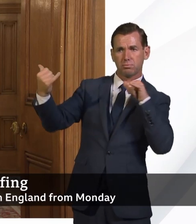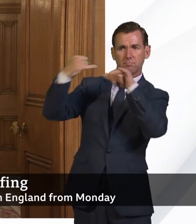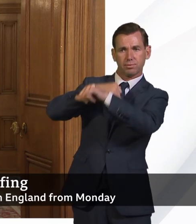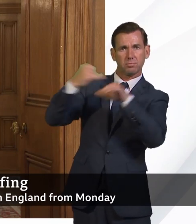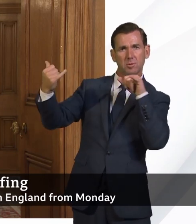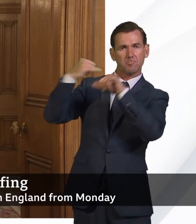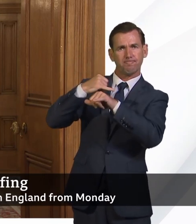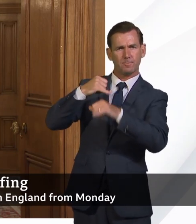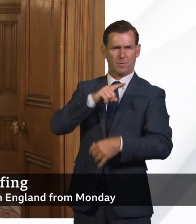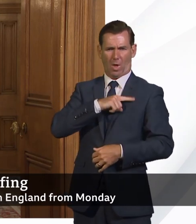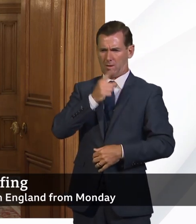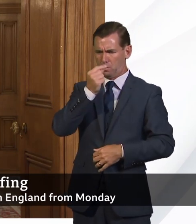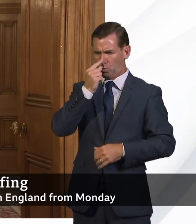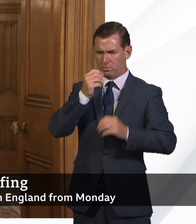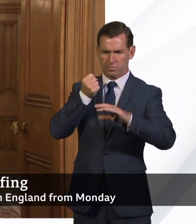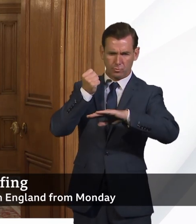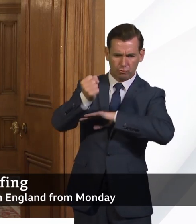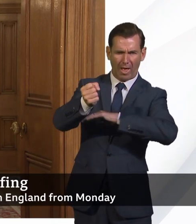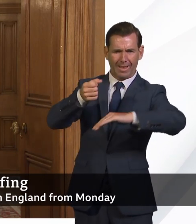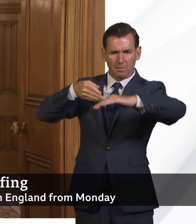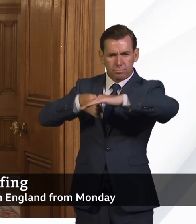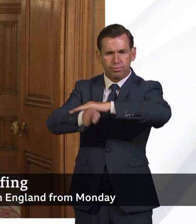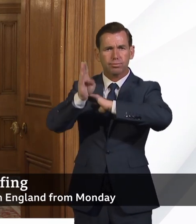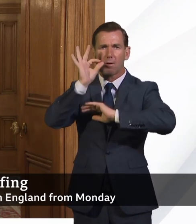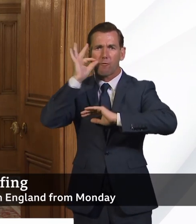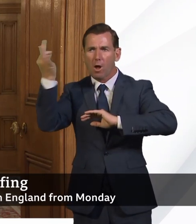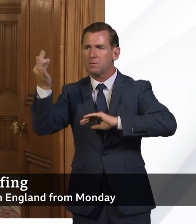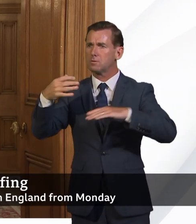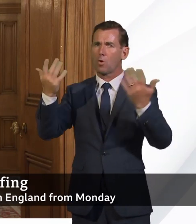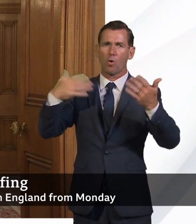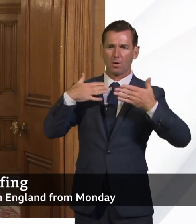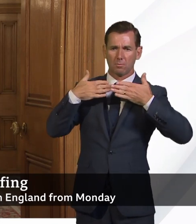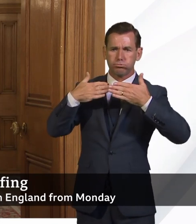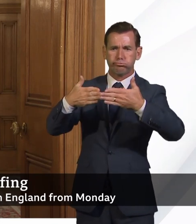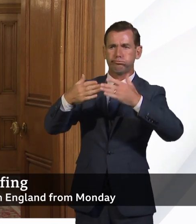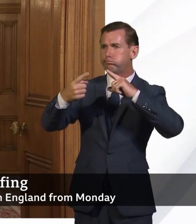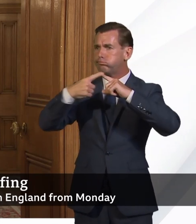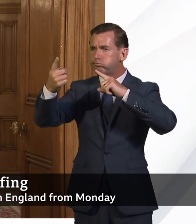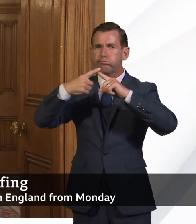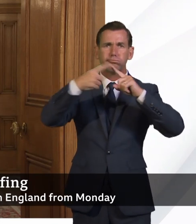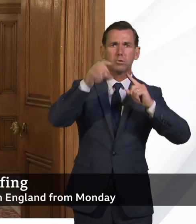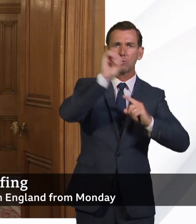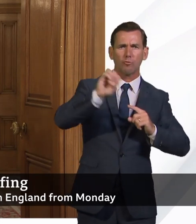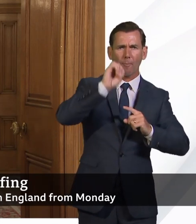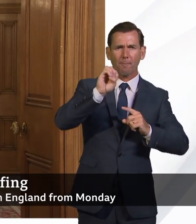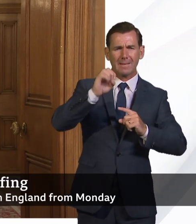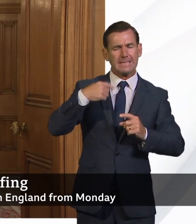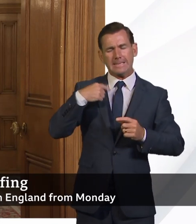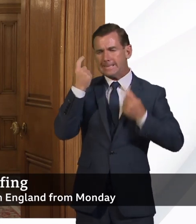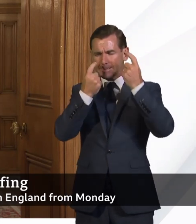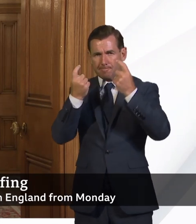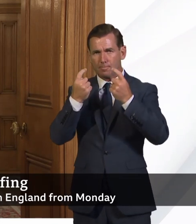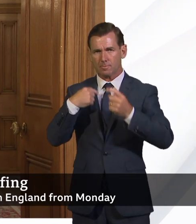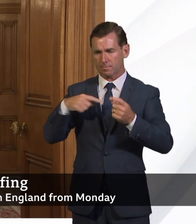you can get here by rail and by ferries as well. And that's something that we're actively working on. The first